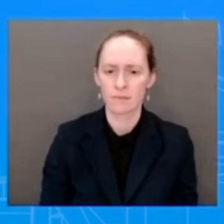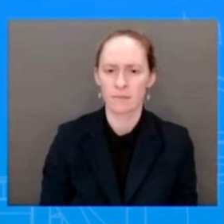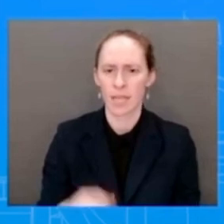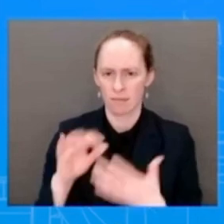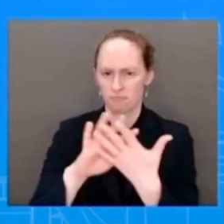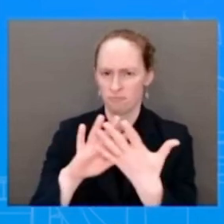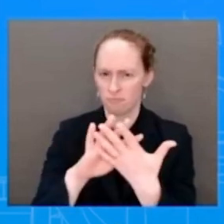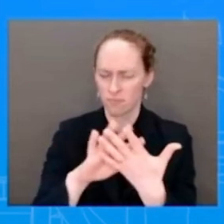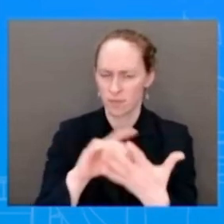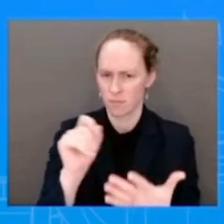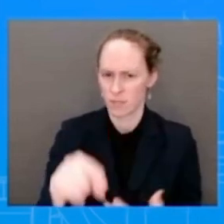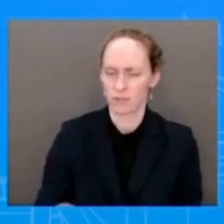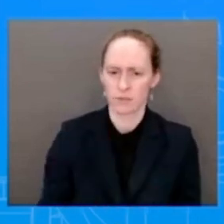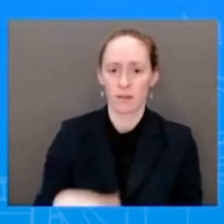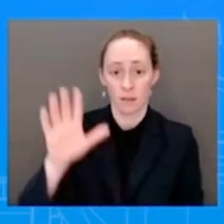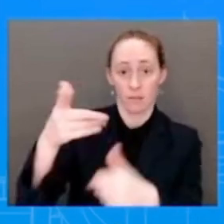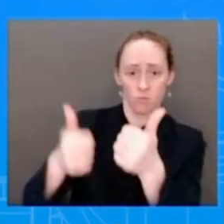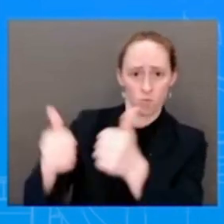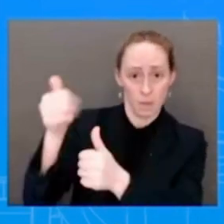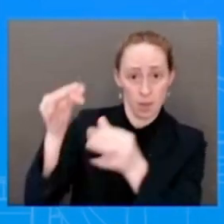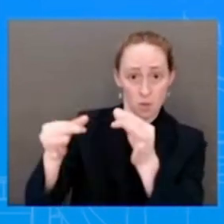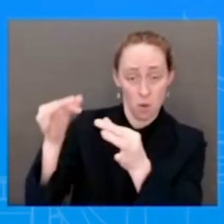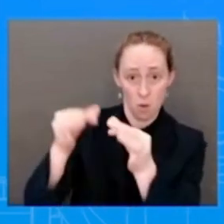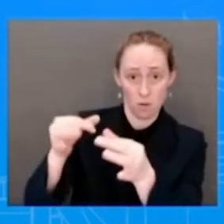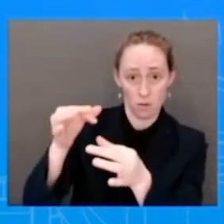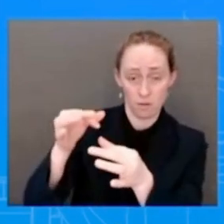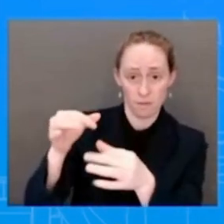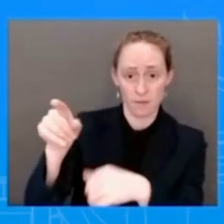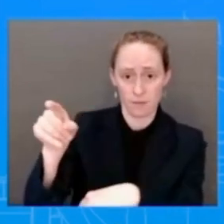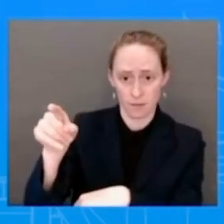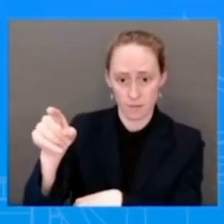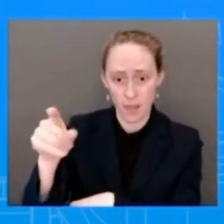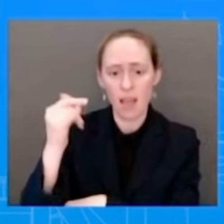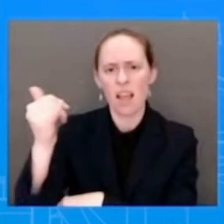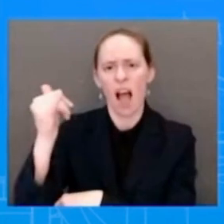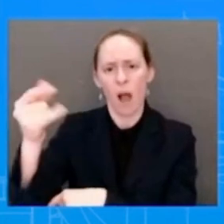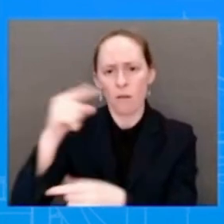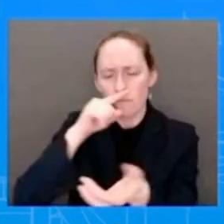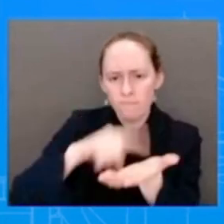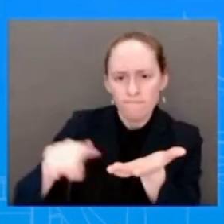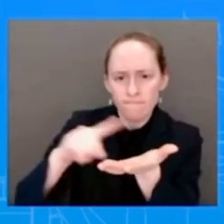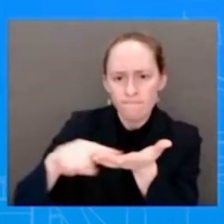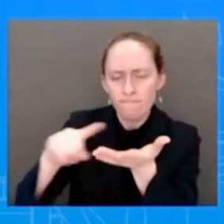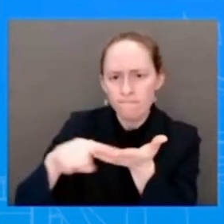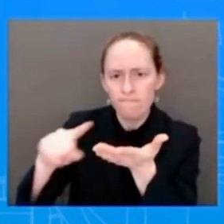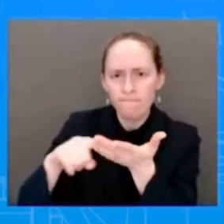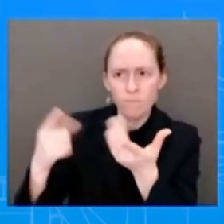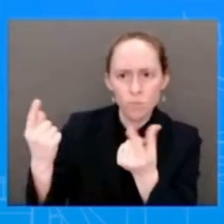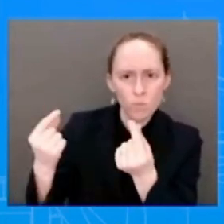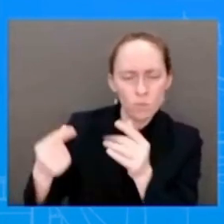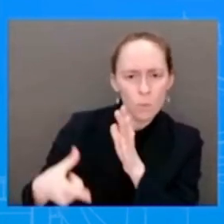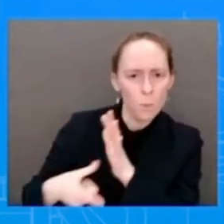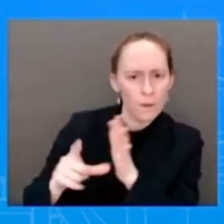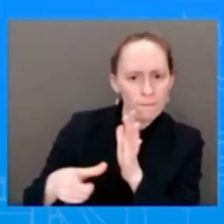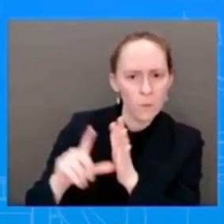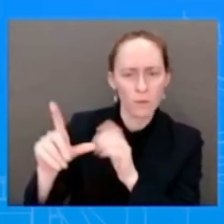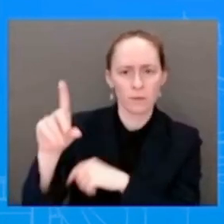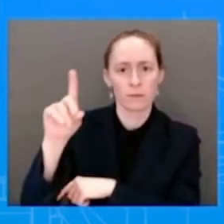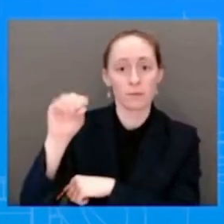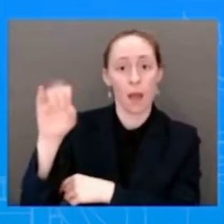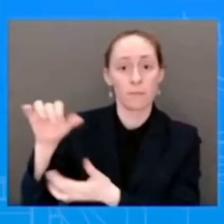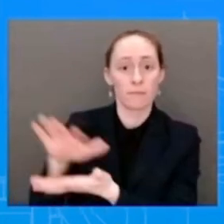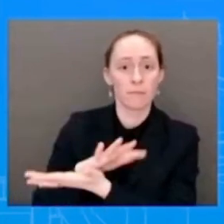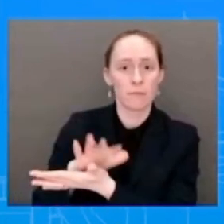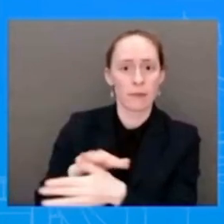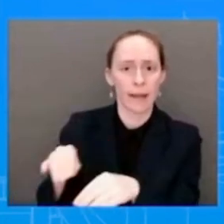the investigation of the Dobbs decision. What I will say and reiterate what the president said the day that the